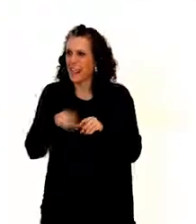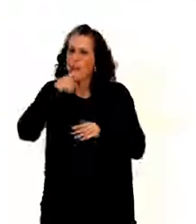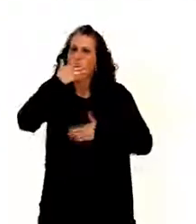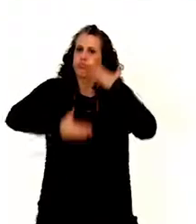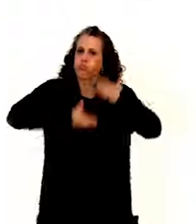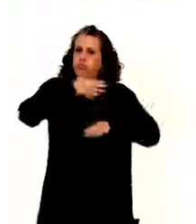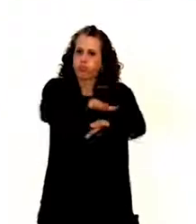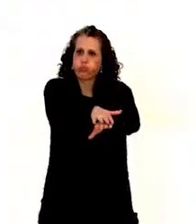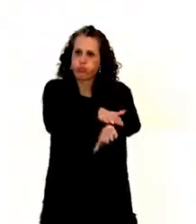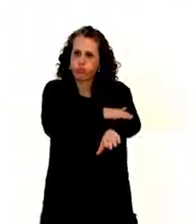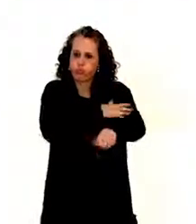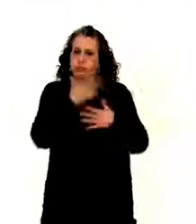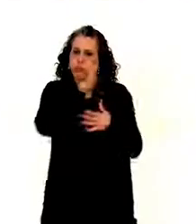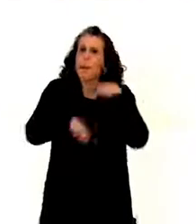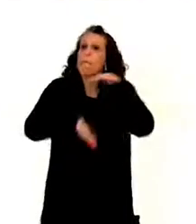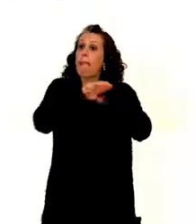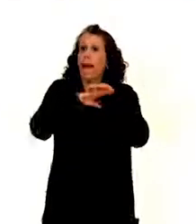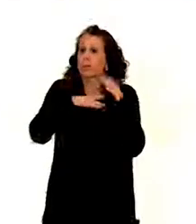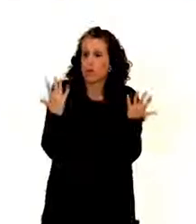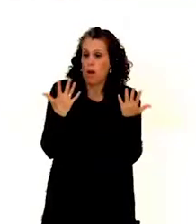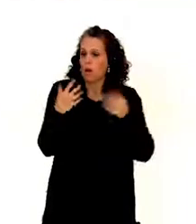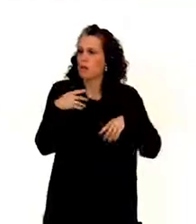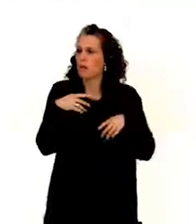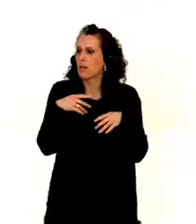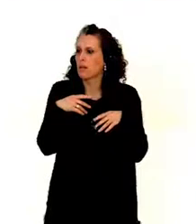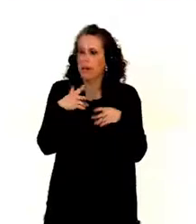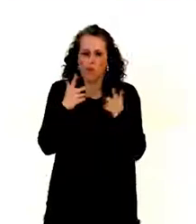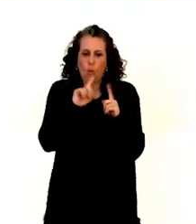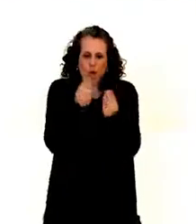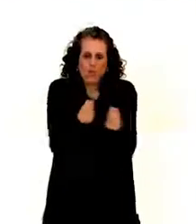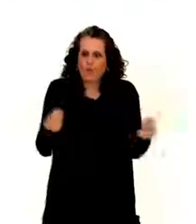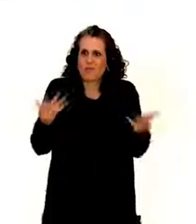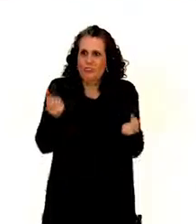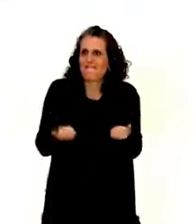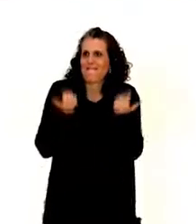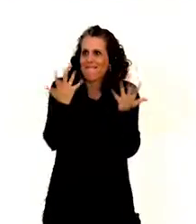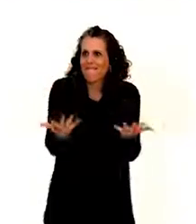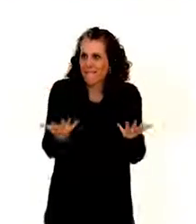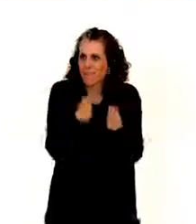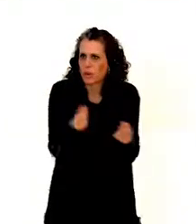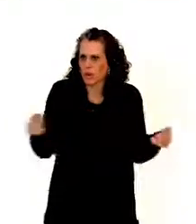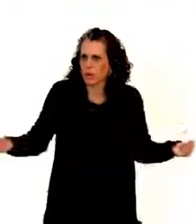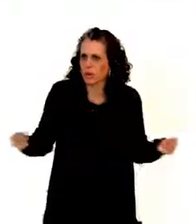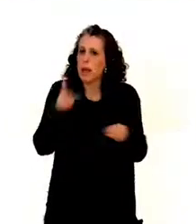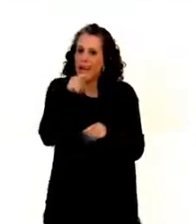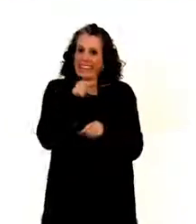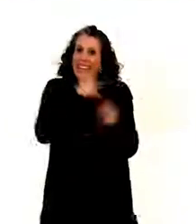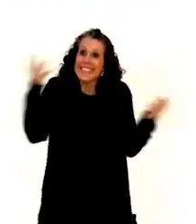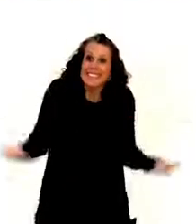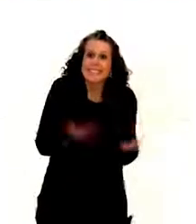with the maximum use of available resources. But that is a bit tricky.